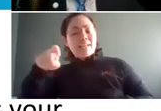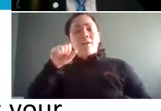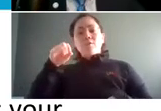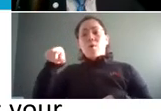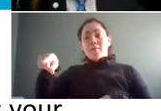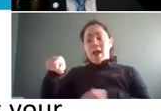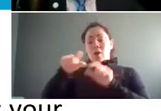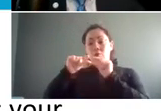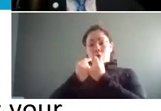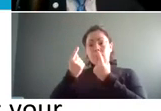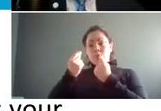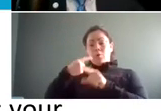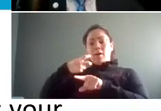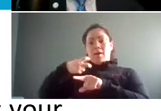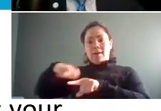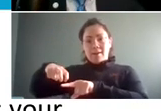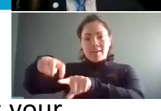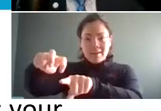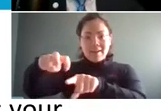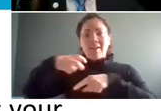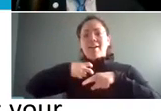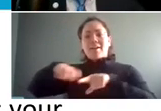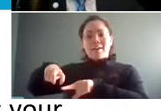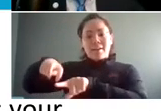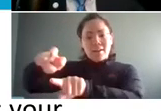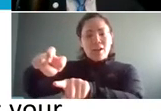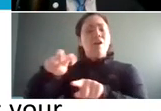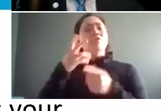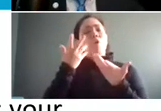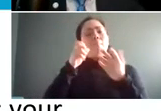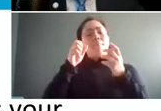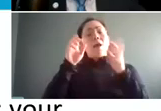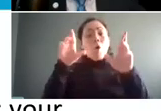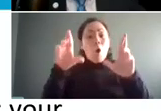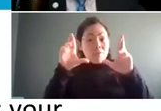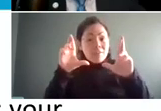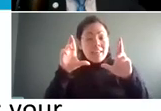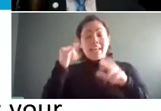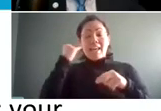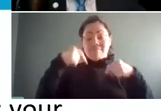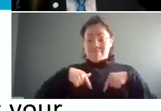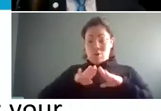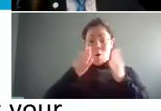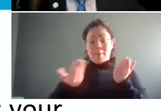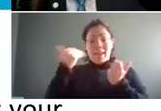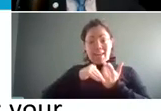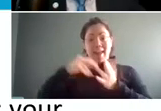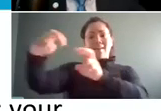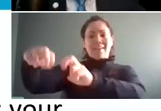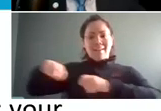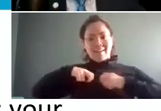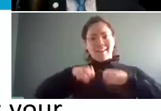the time balances out hopefully being able to transition those employees back to the original employer as things change